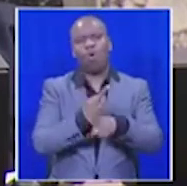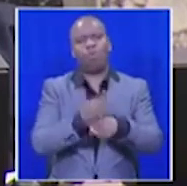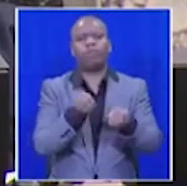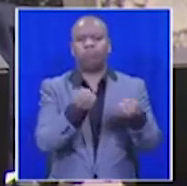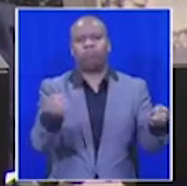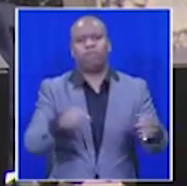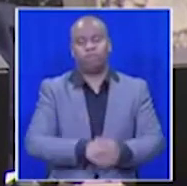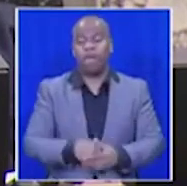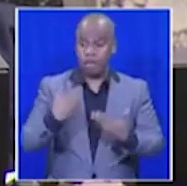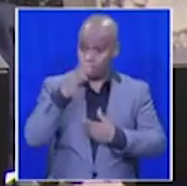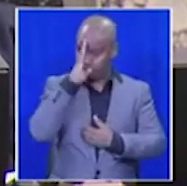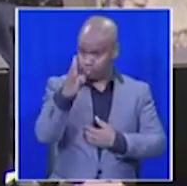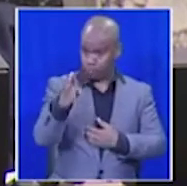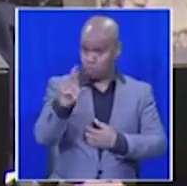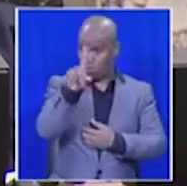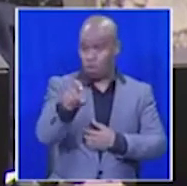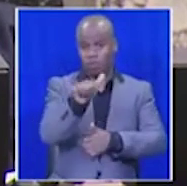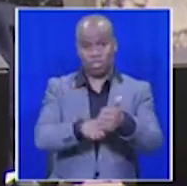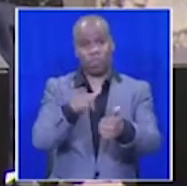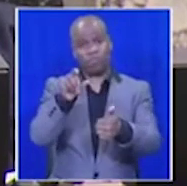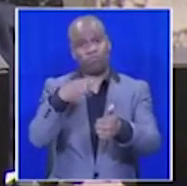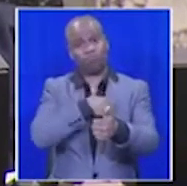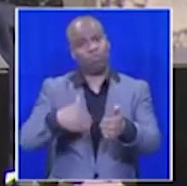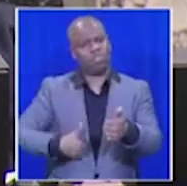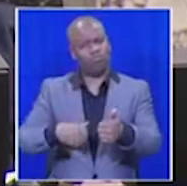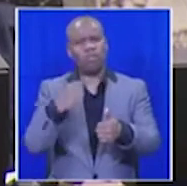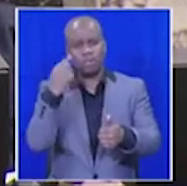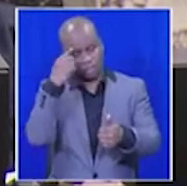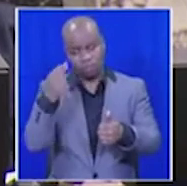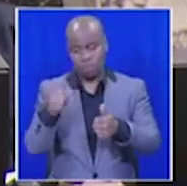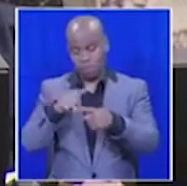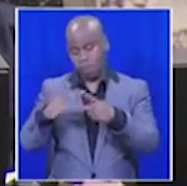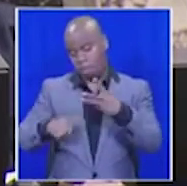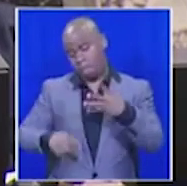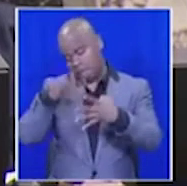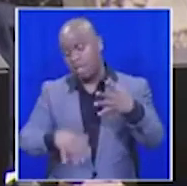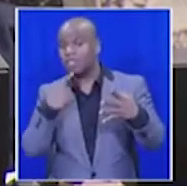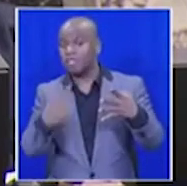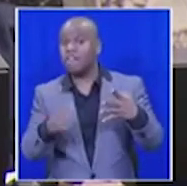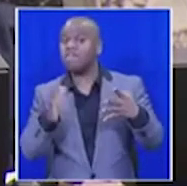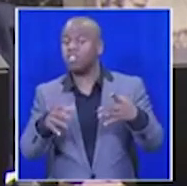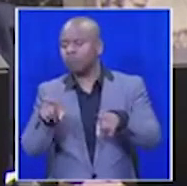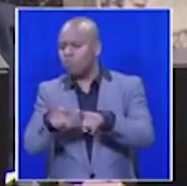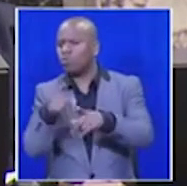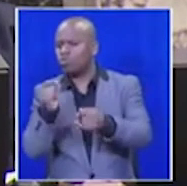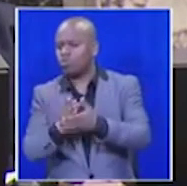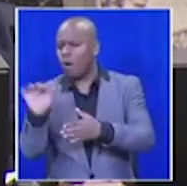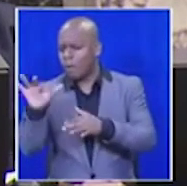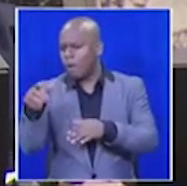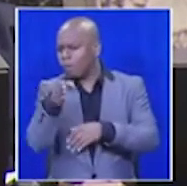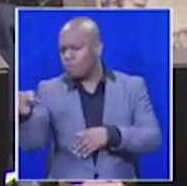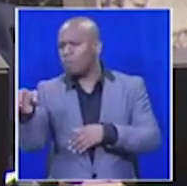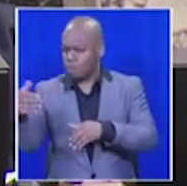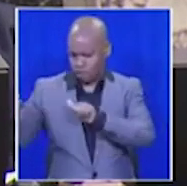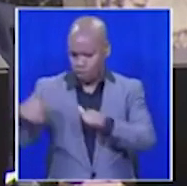question, therefore, to you, Honourable Deputy President, is, do you think that the measures that you've just outlined will actually go far enough to ensure that you put an end to this